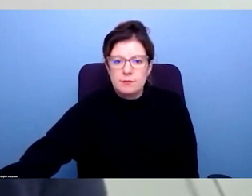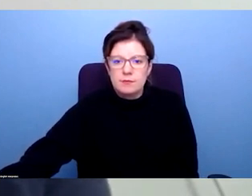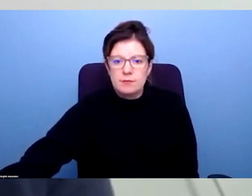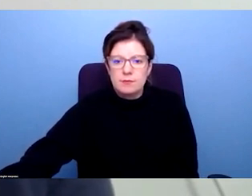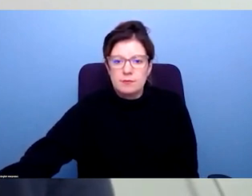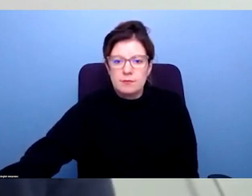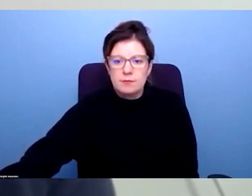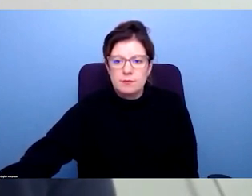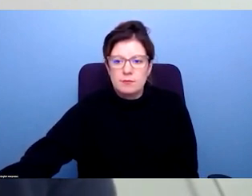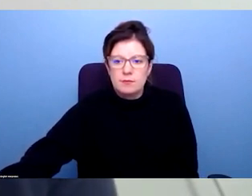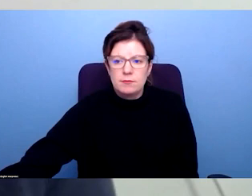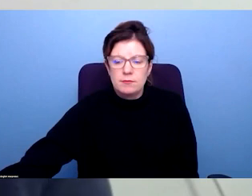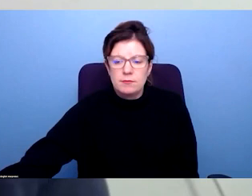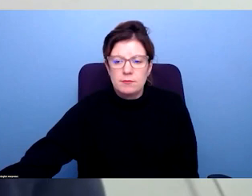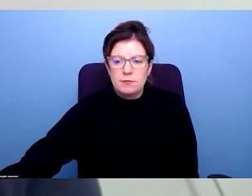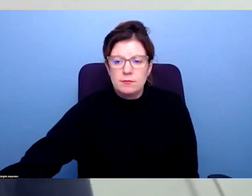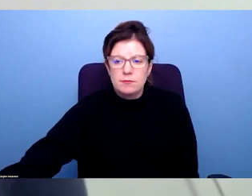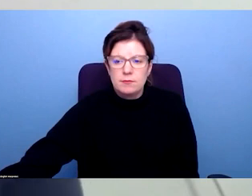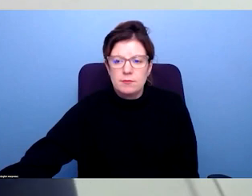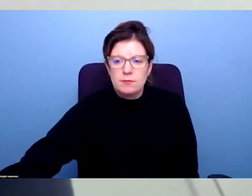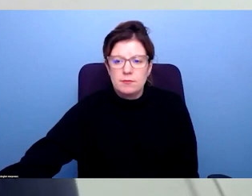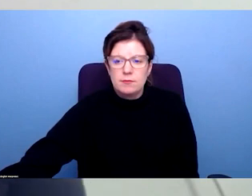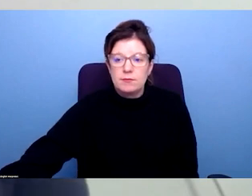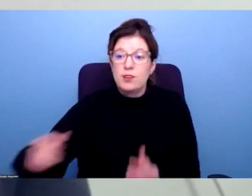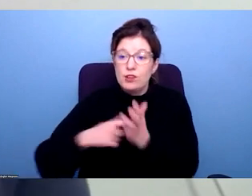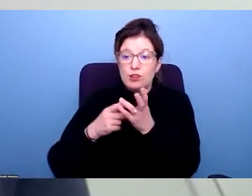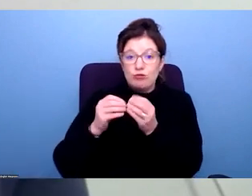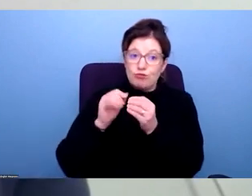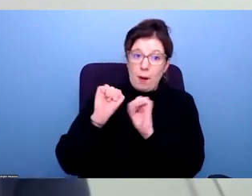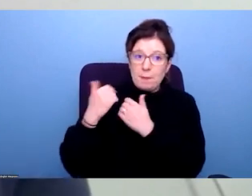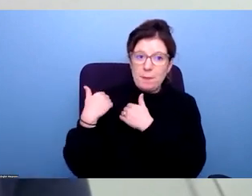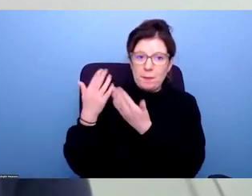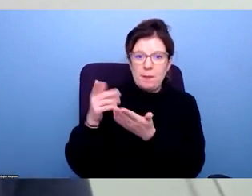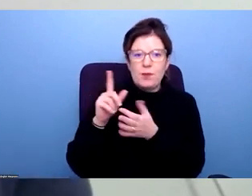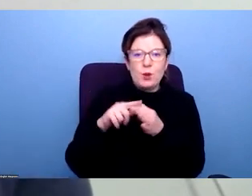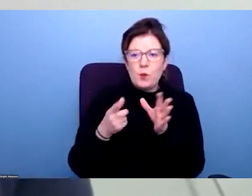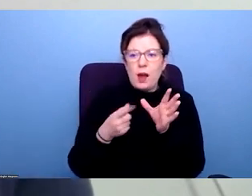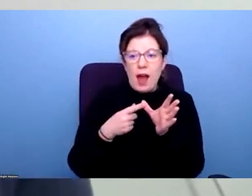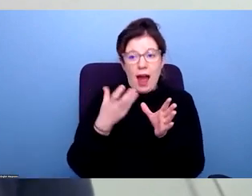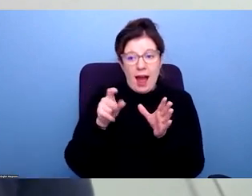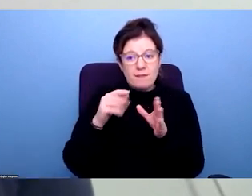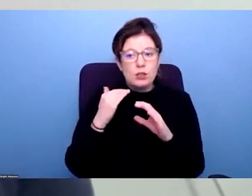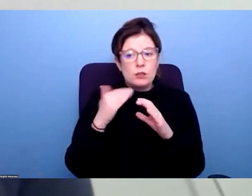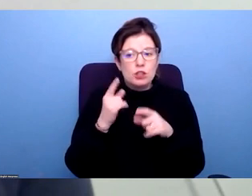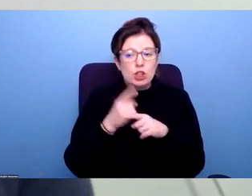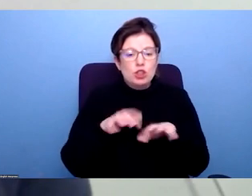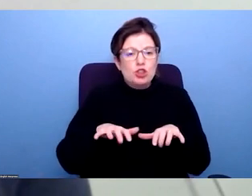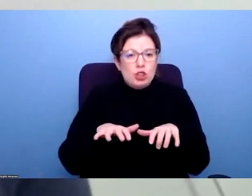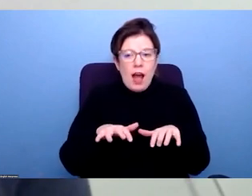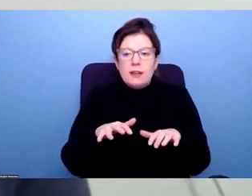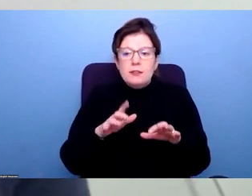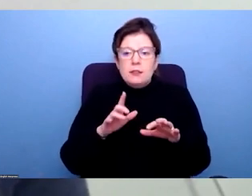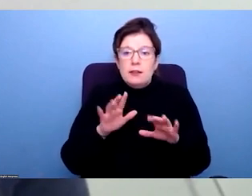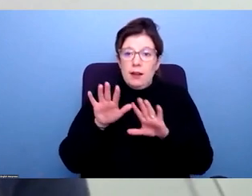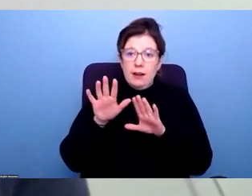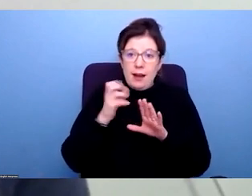take over and do the q amp a so I think people have started to type questions in to the